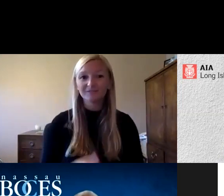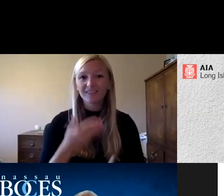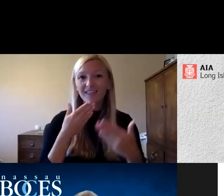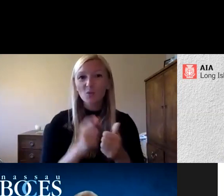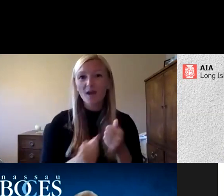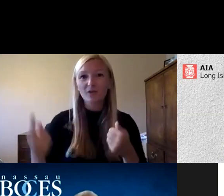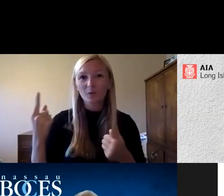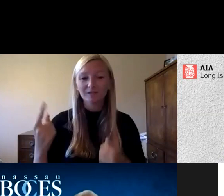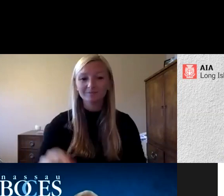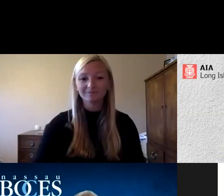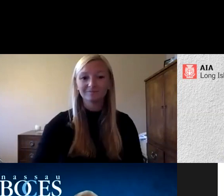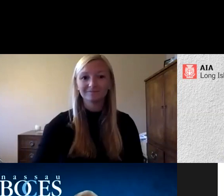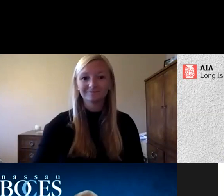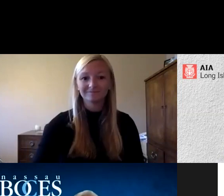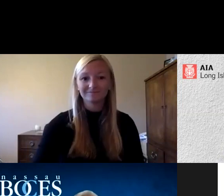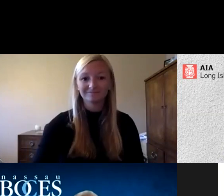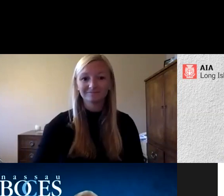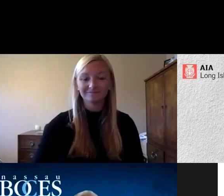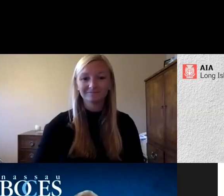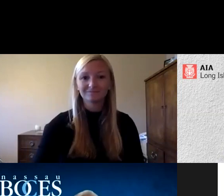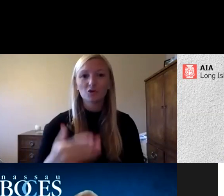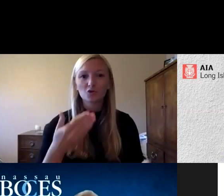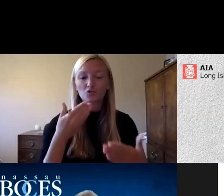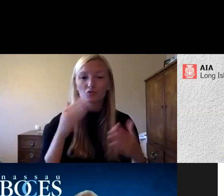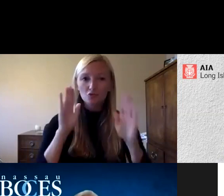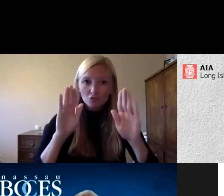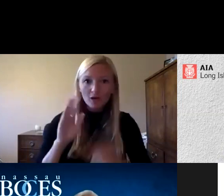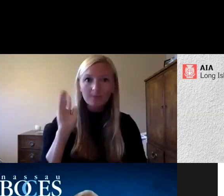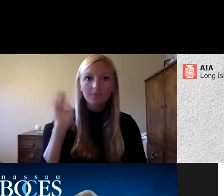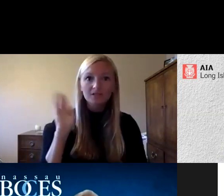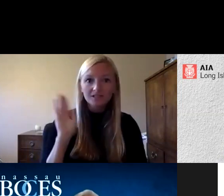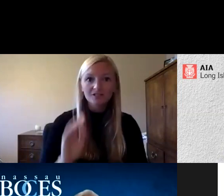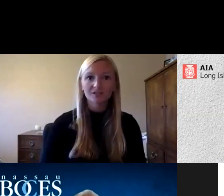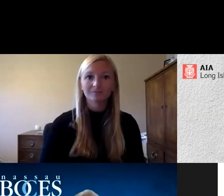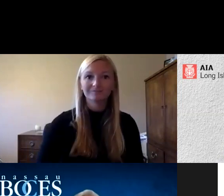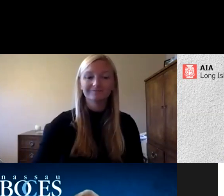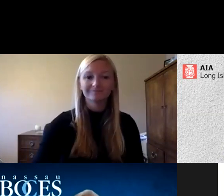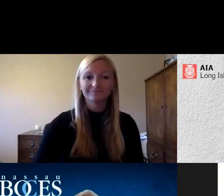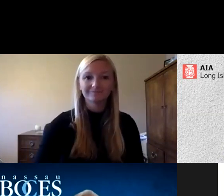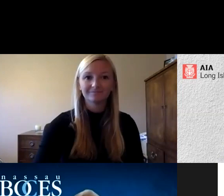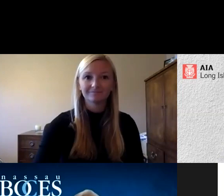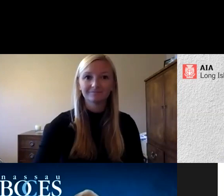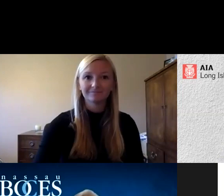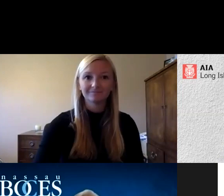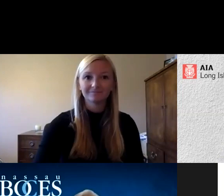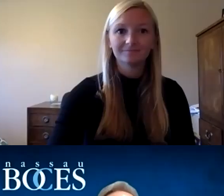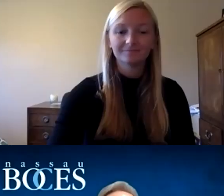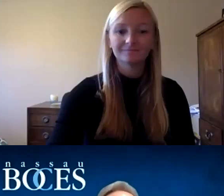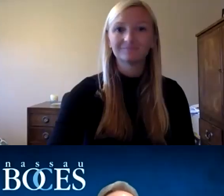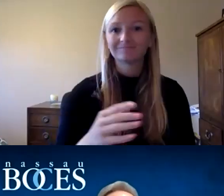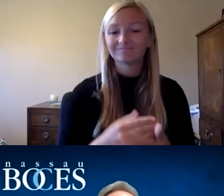everyone great presentation janine and tracy thank you bye guys have a nice week everybody